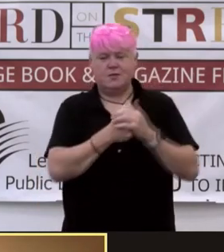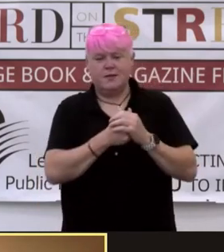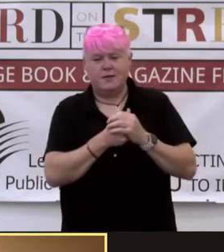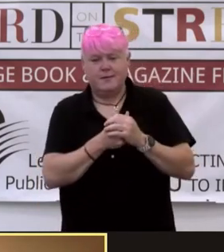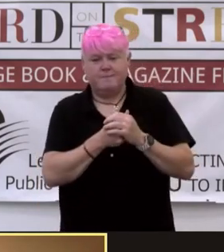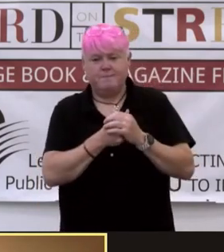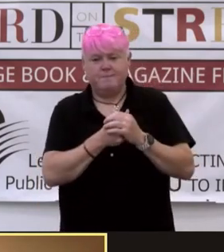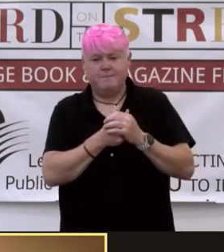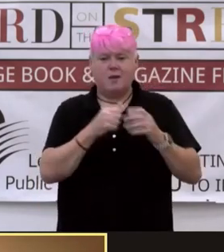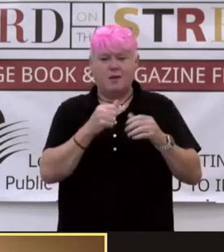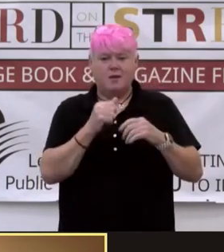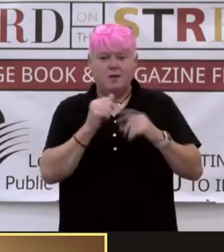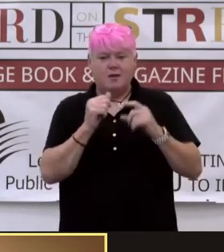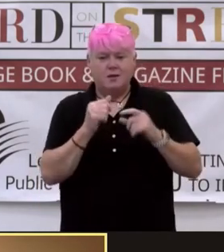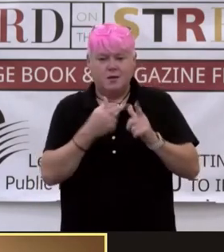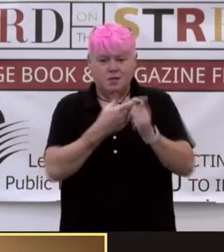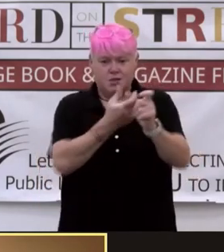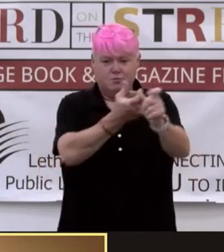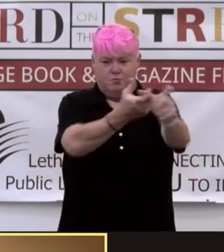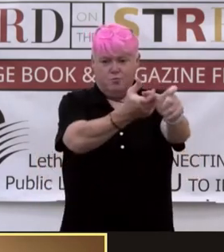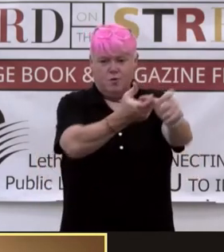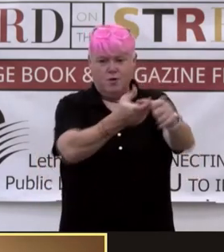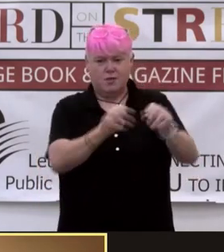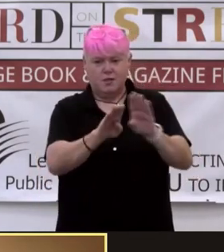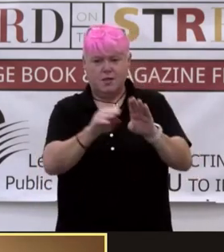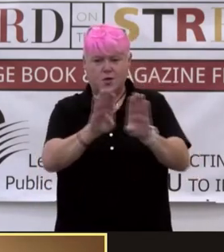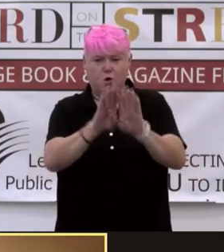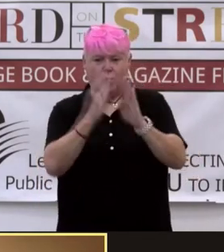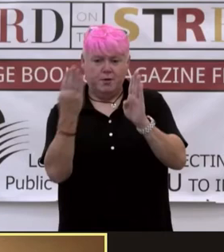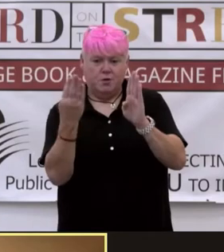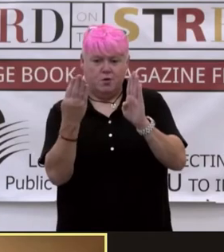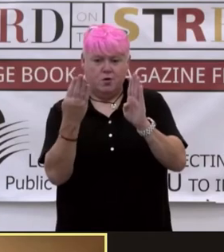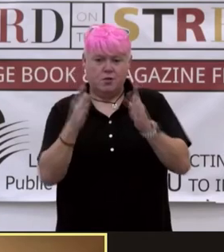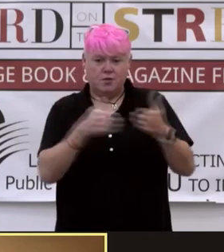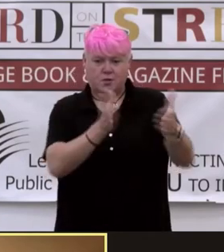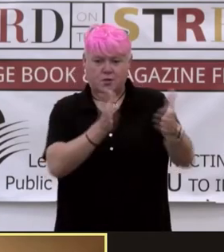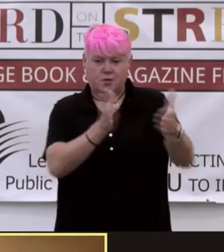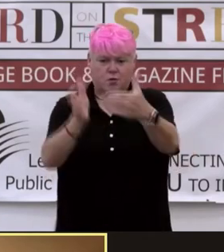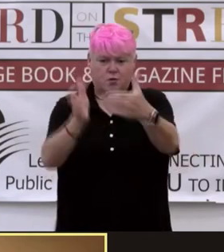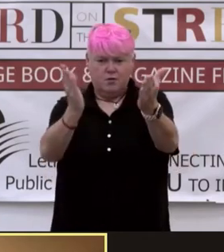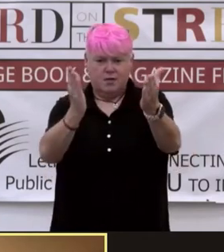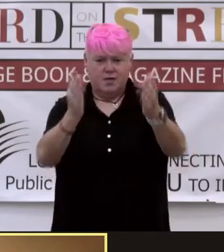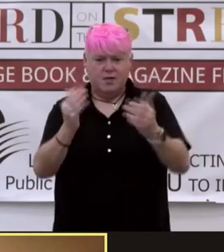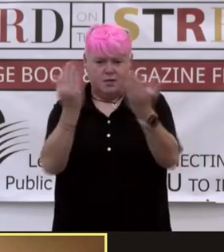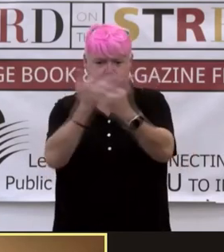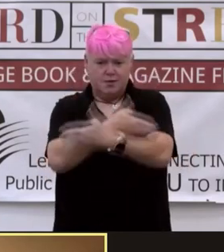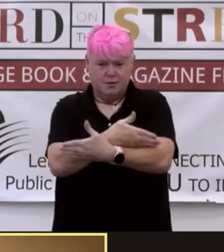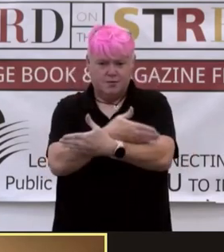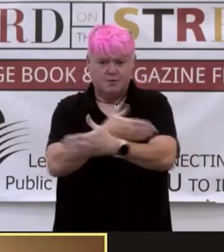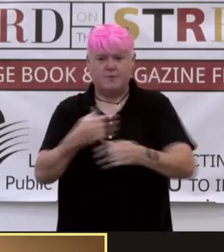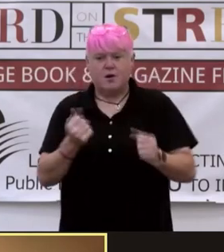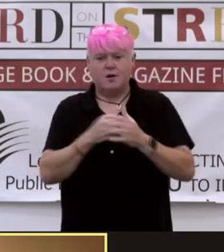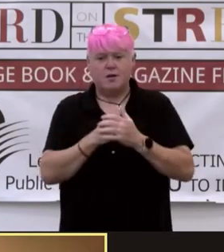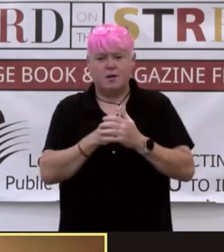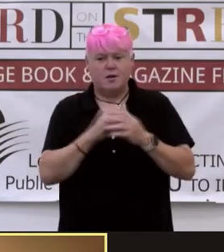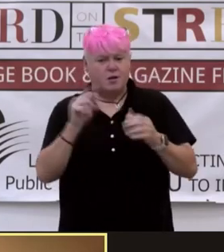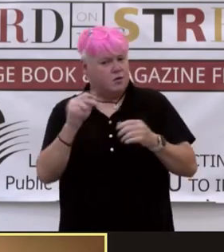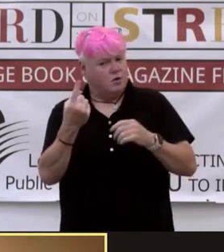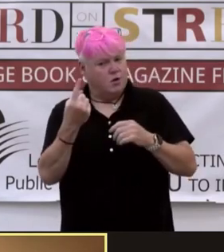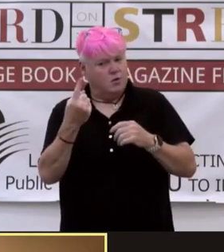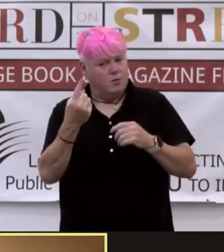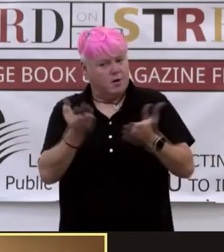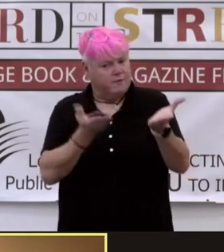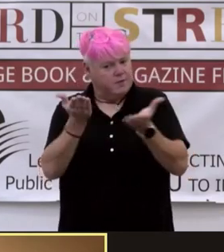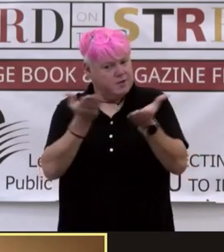Sunaina runs to open doors and peeks out. The corridor outside is enveloped in shadows. No one apart from the servants uses